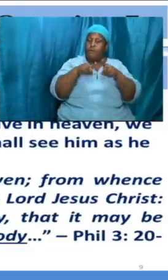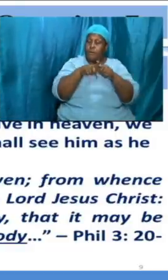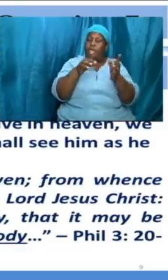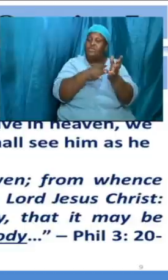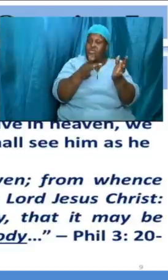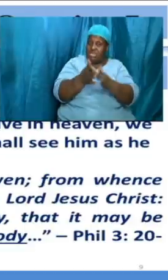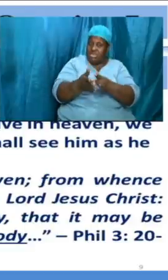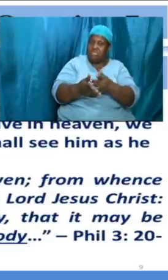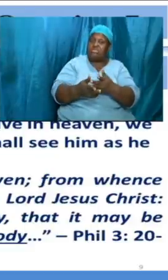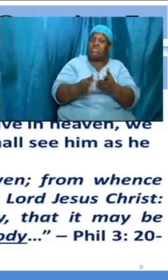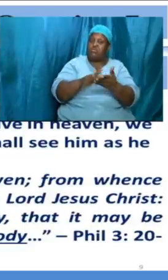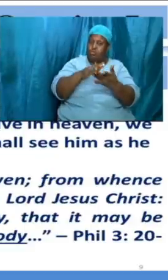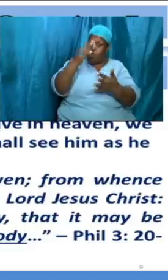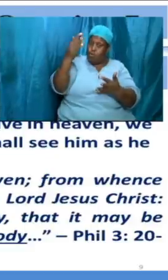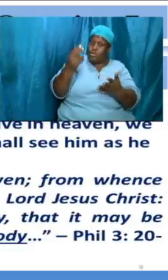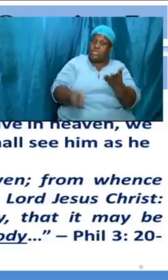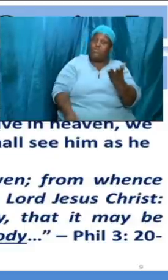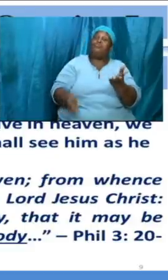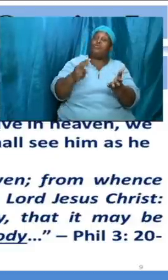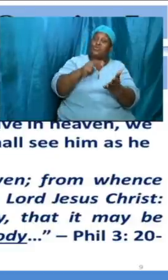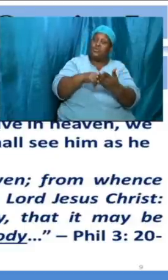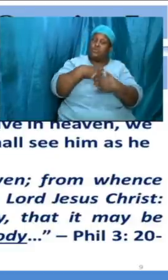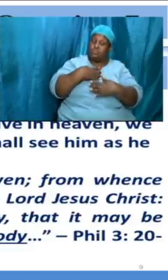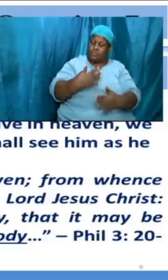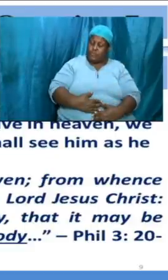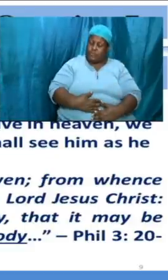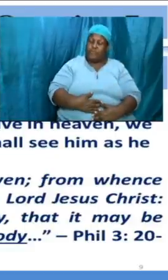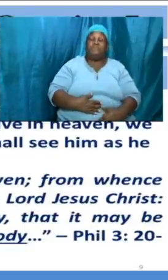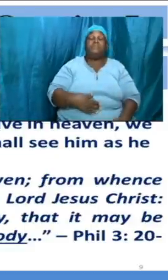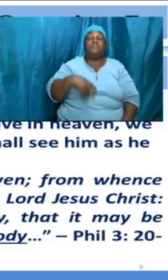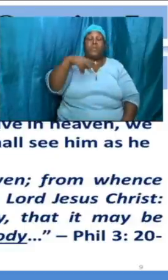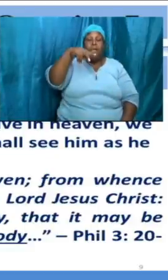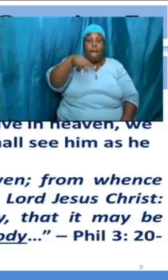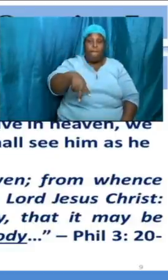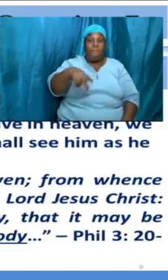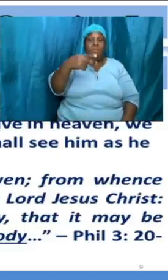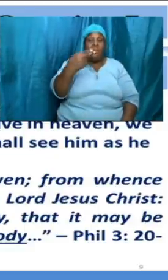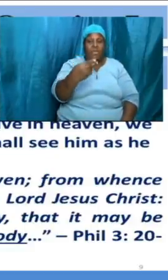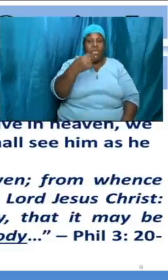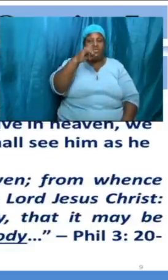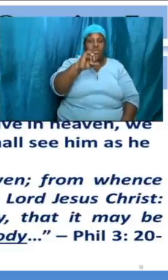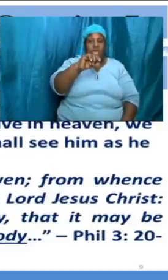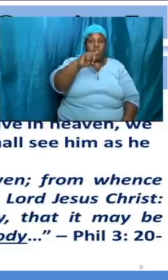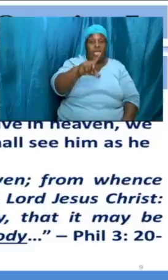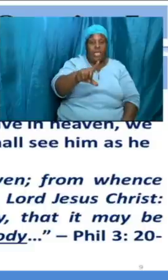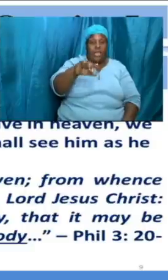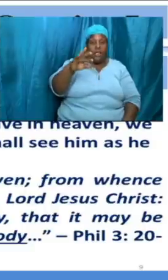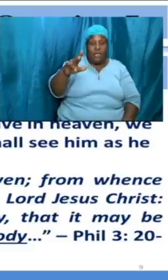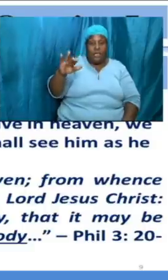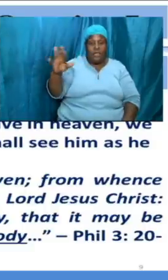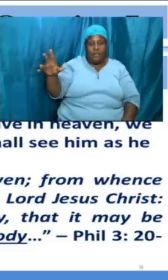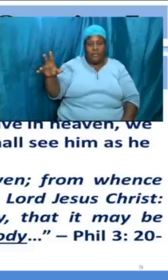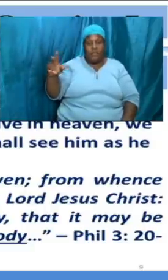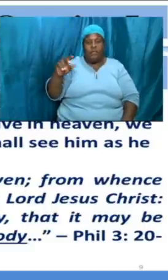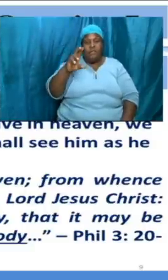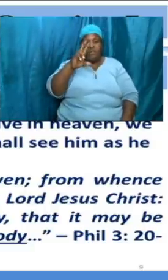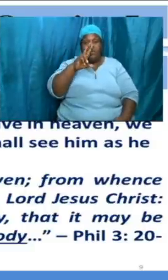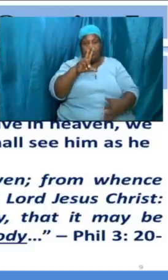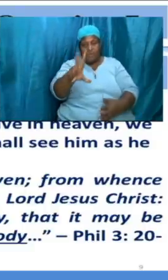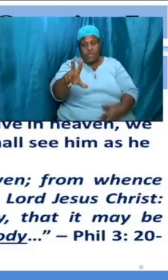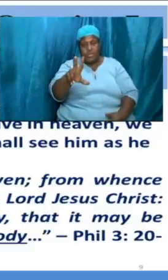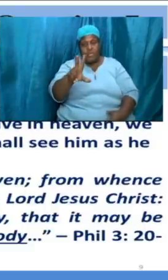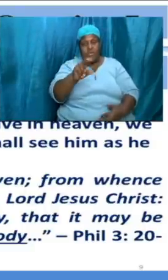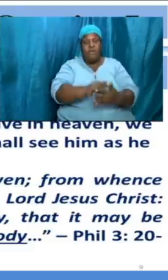the book of philippians philippians chapter number three and it's on the screen verses 20 uh yes